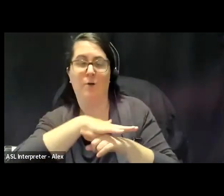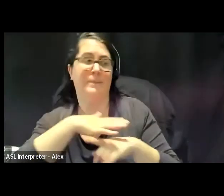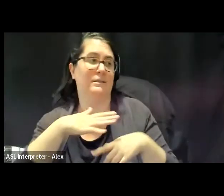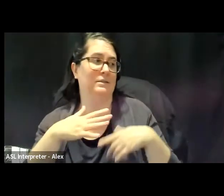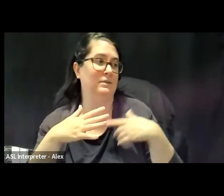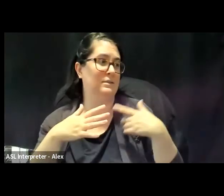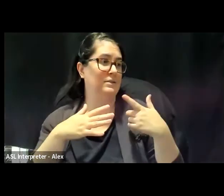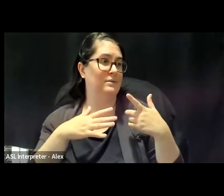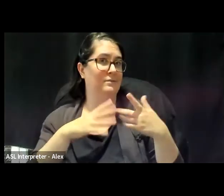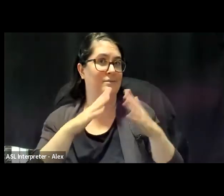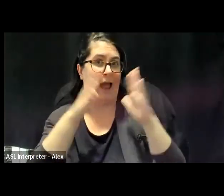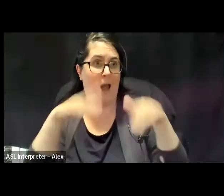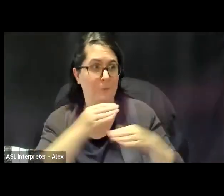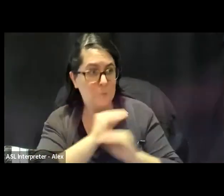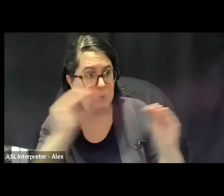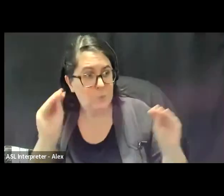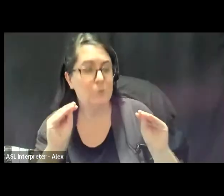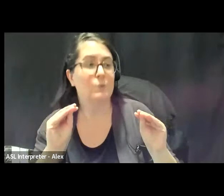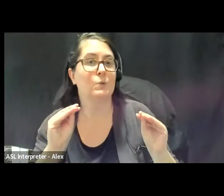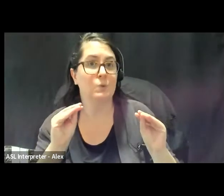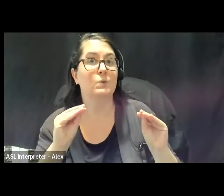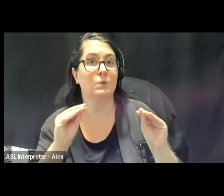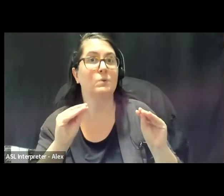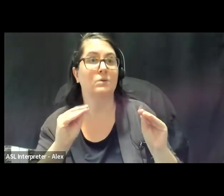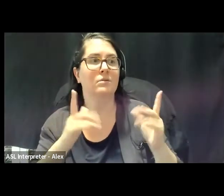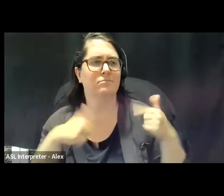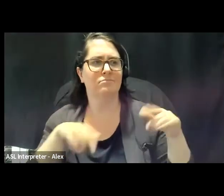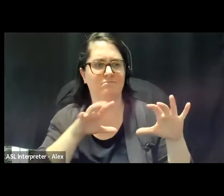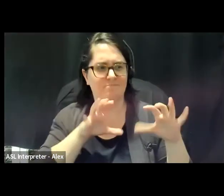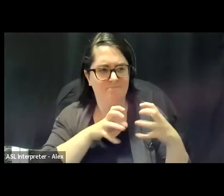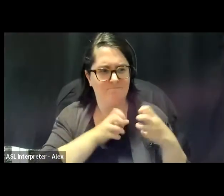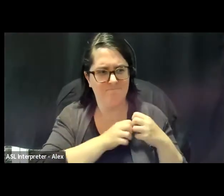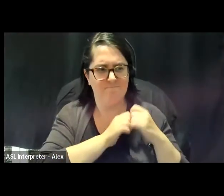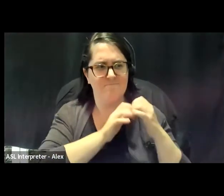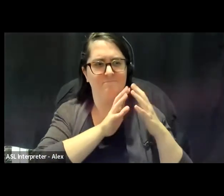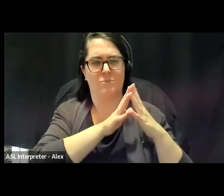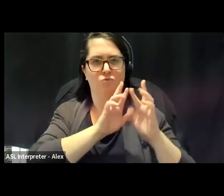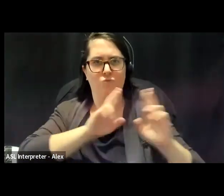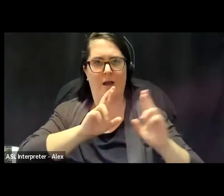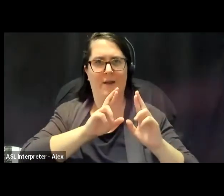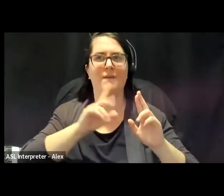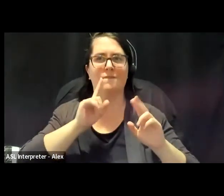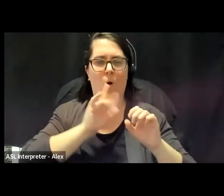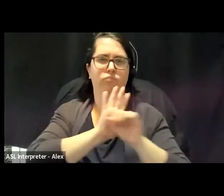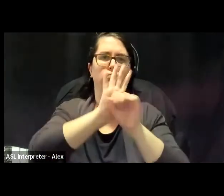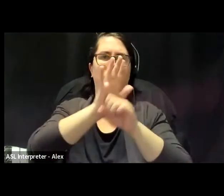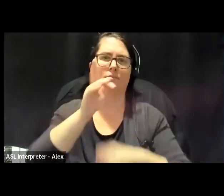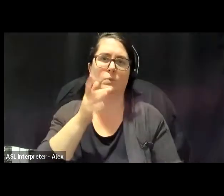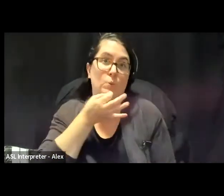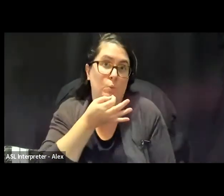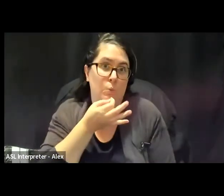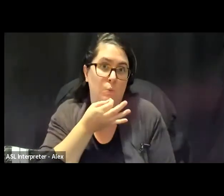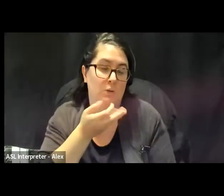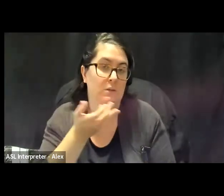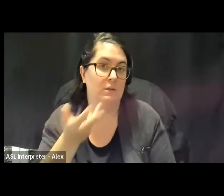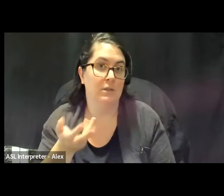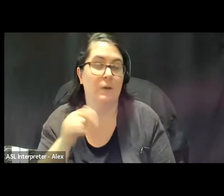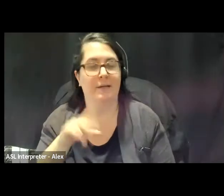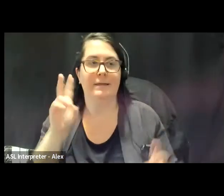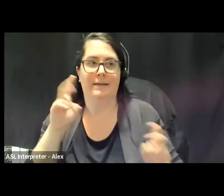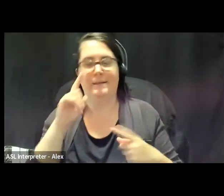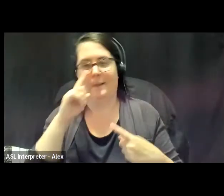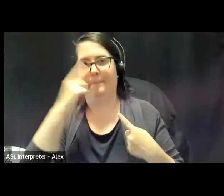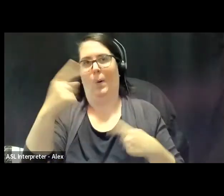people without housing, that get us ready for the next moment of mass mobilization, right? So this is that kind of boring, so